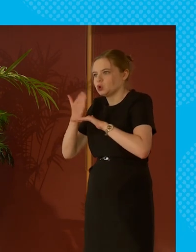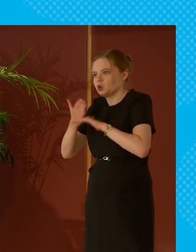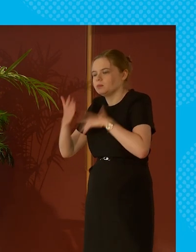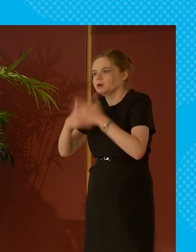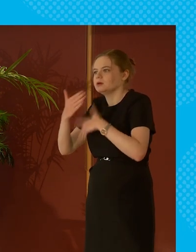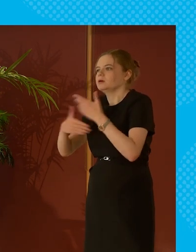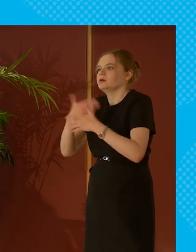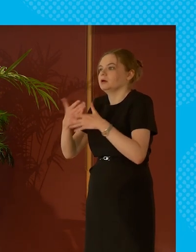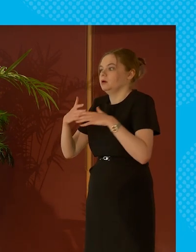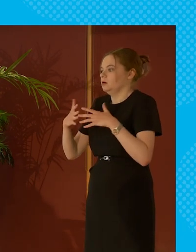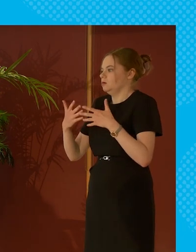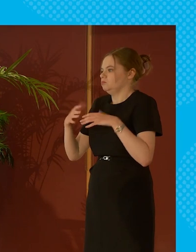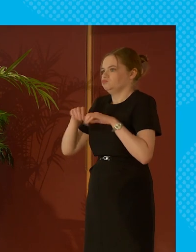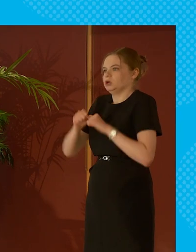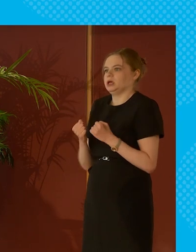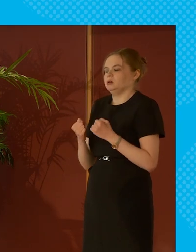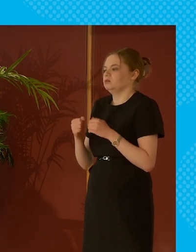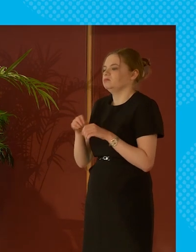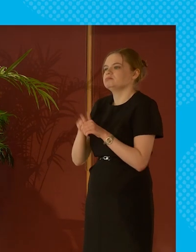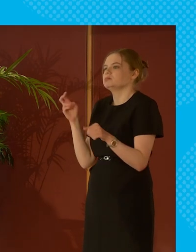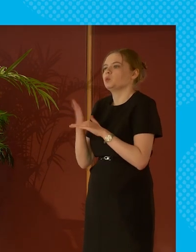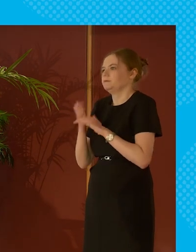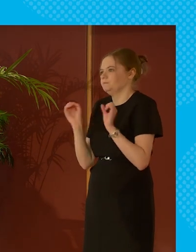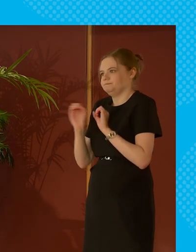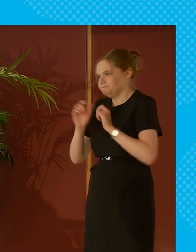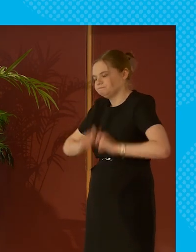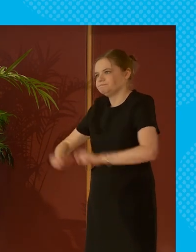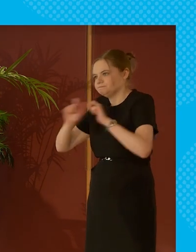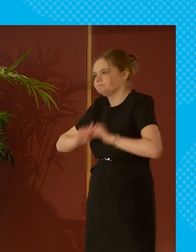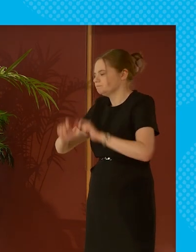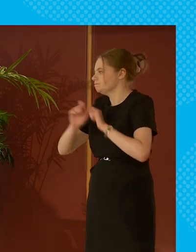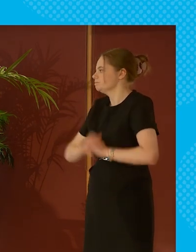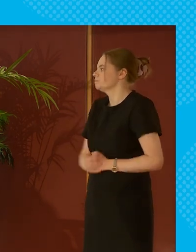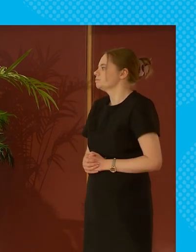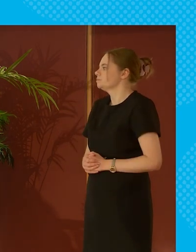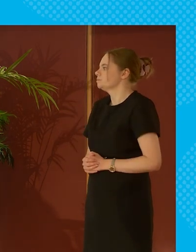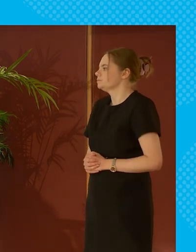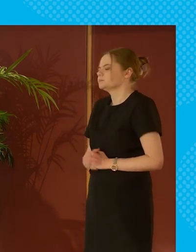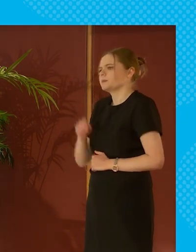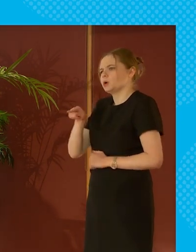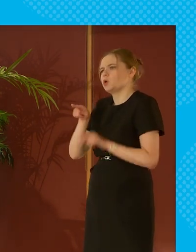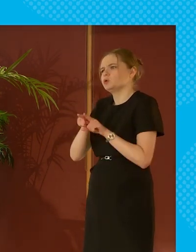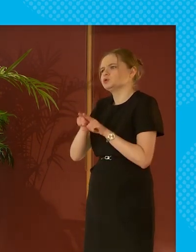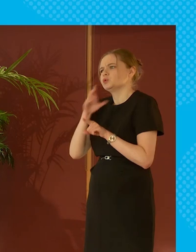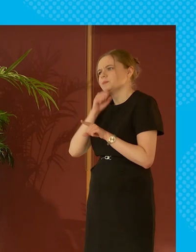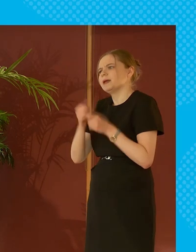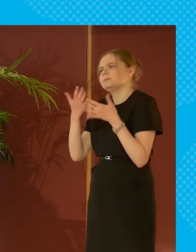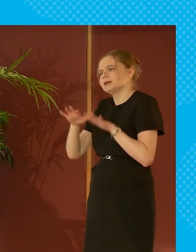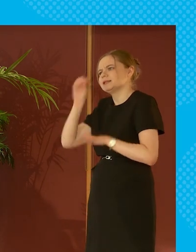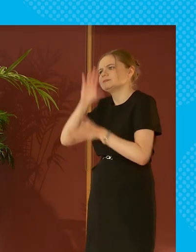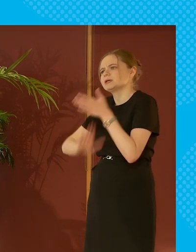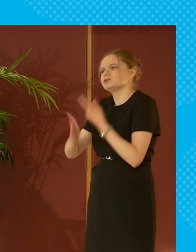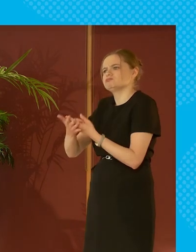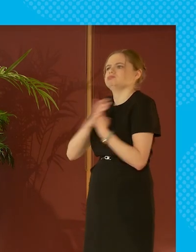and careers not taken career breaks or not worked since the children were born in some other ways they experience the